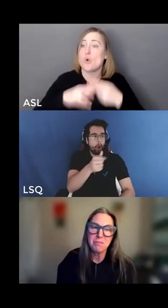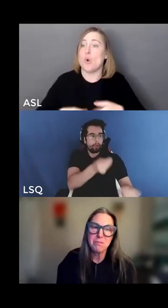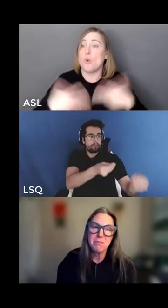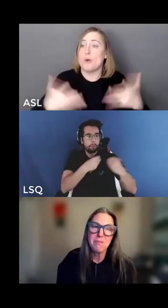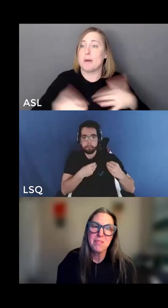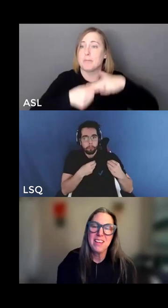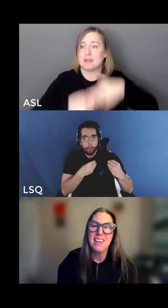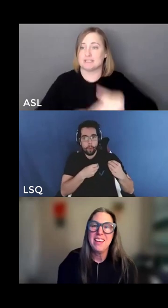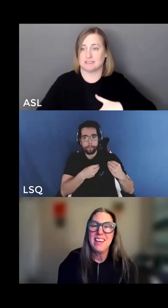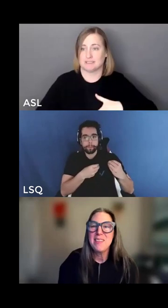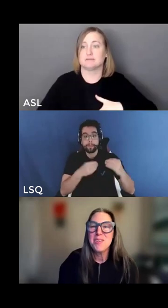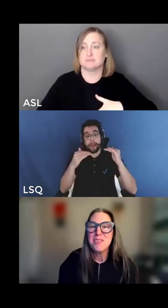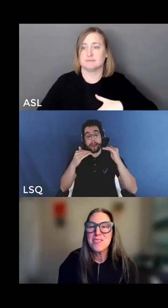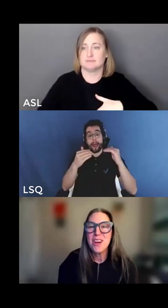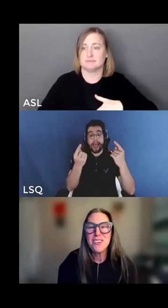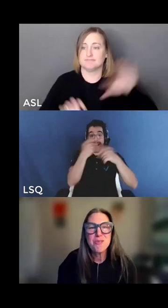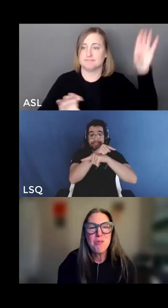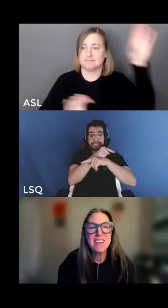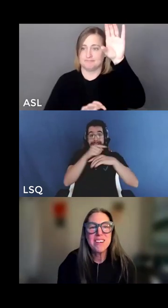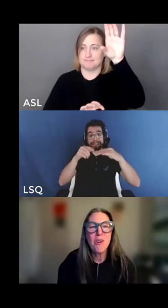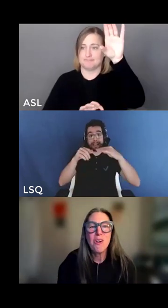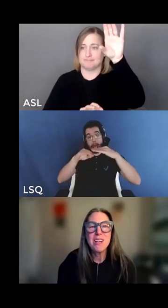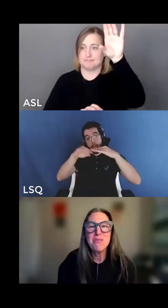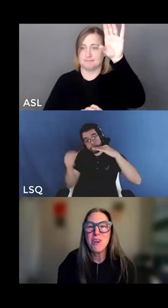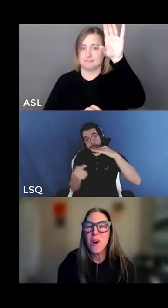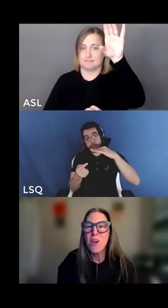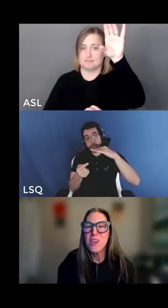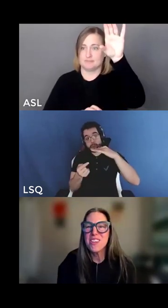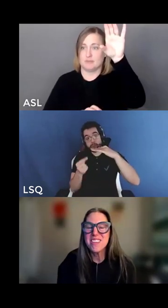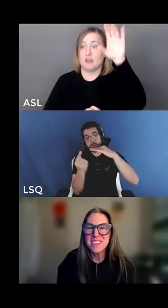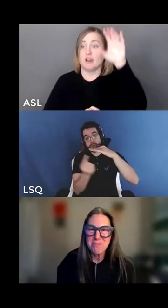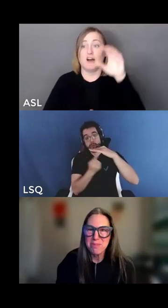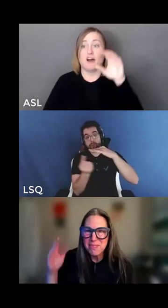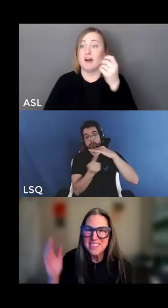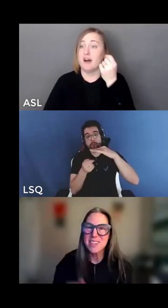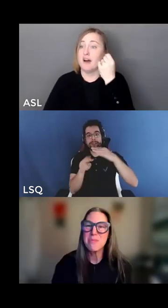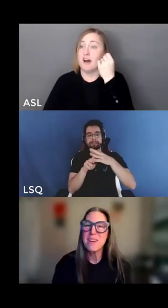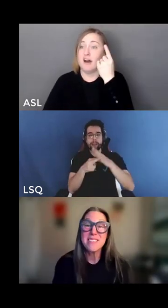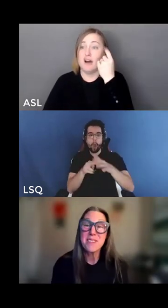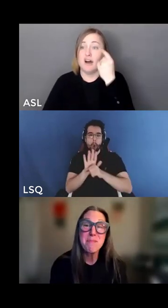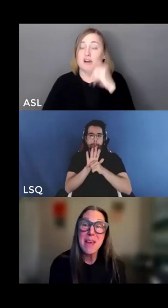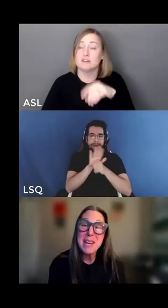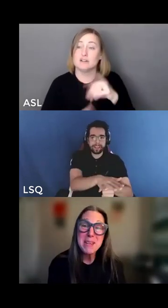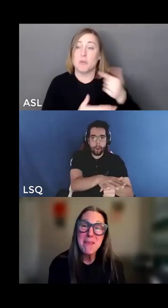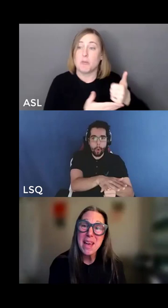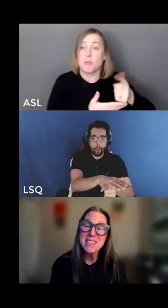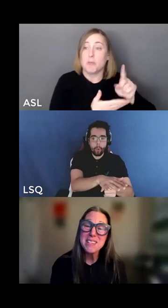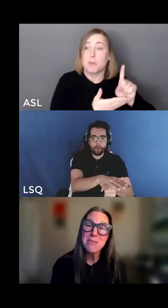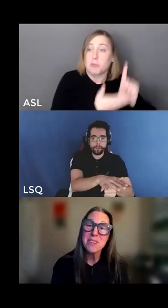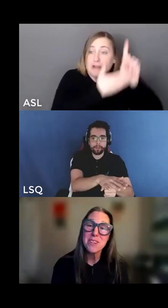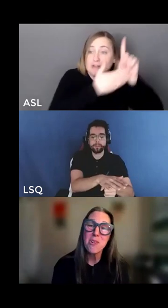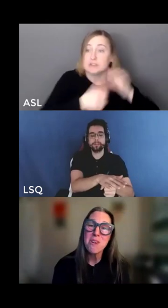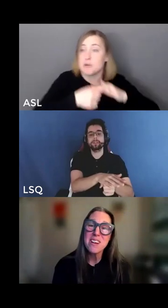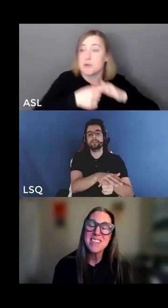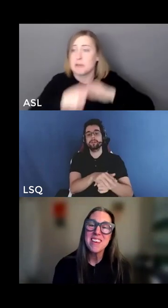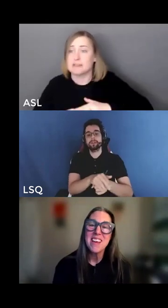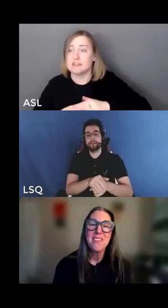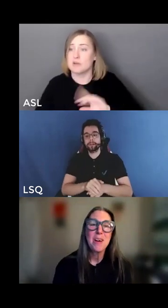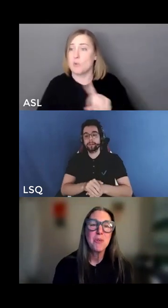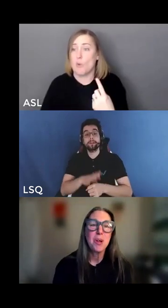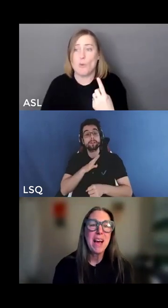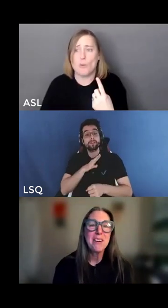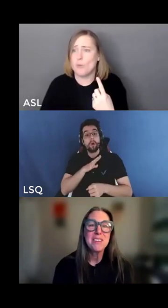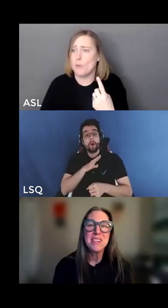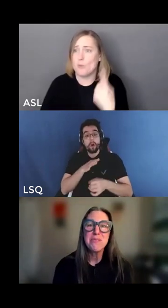and there's not just one coin for all privilege and oppression there's many many different coins